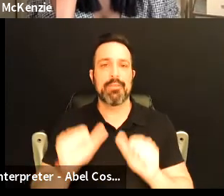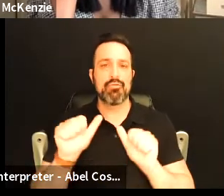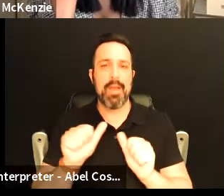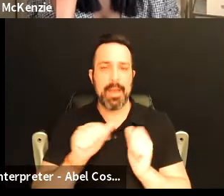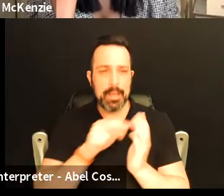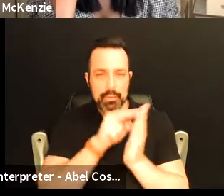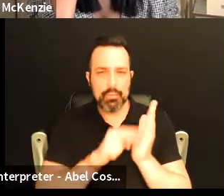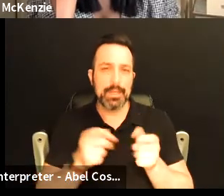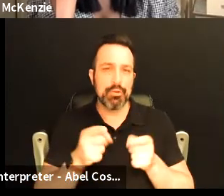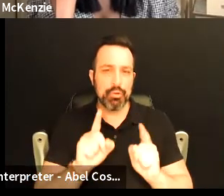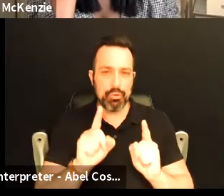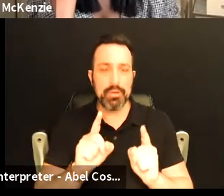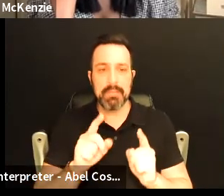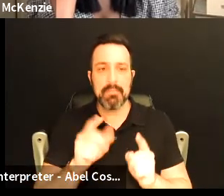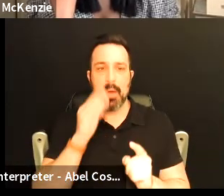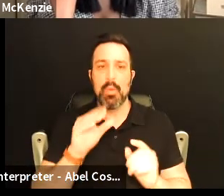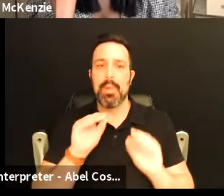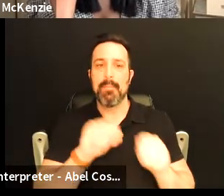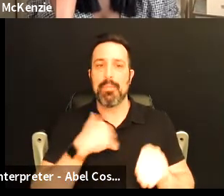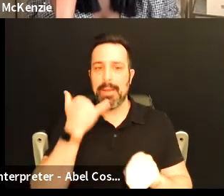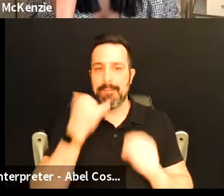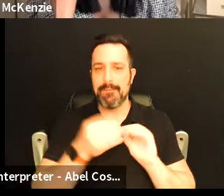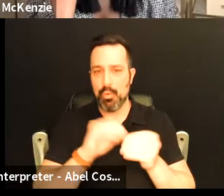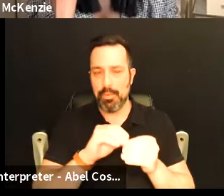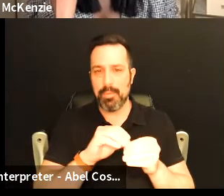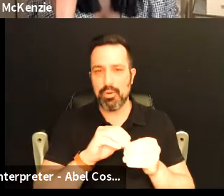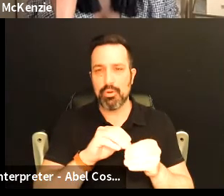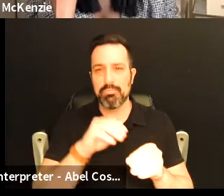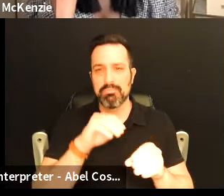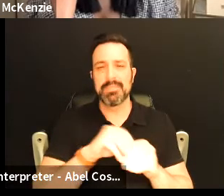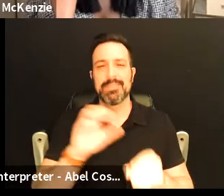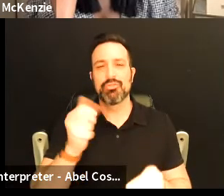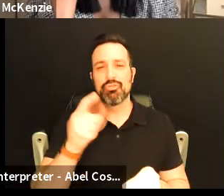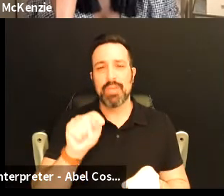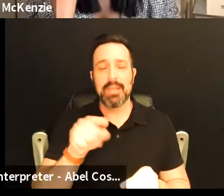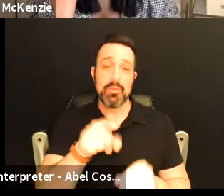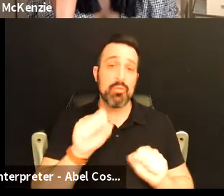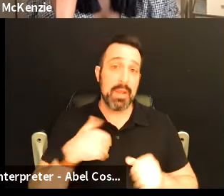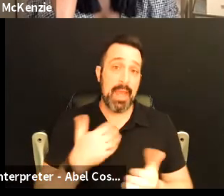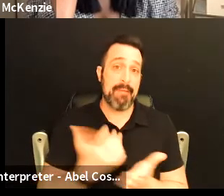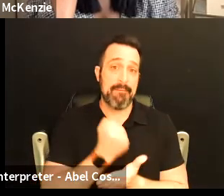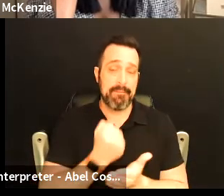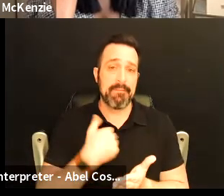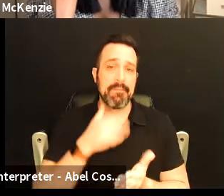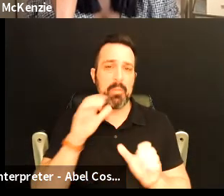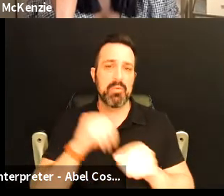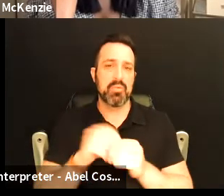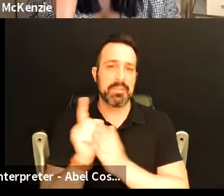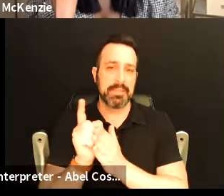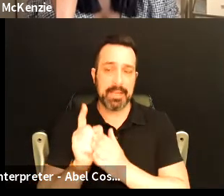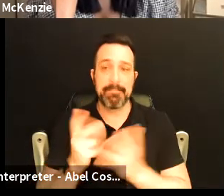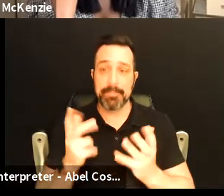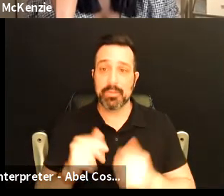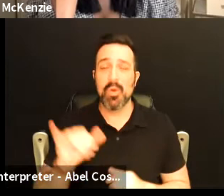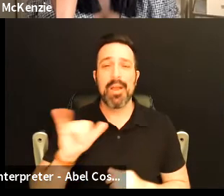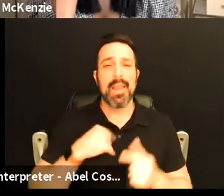read that during and I will put my phone number in the chat so you can have that and I'll do that in just a second so